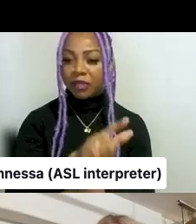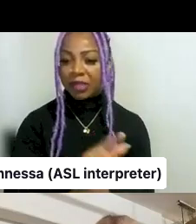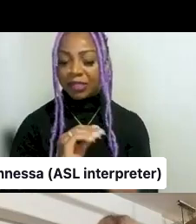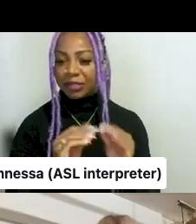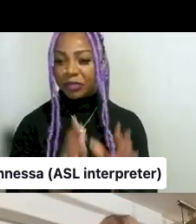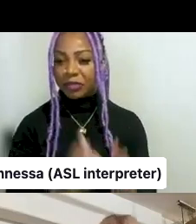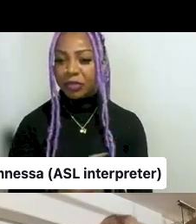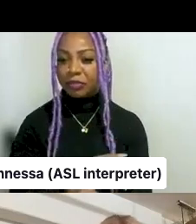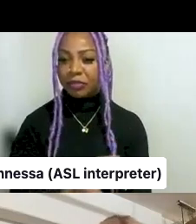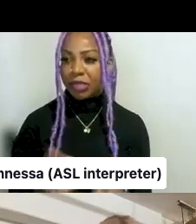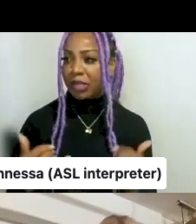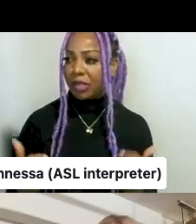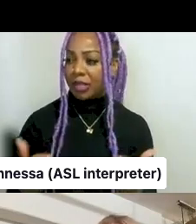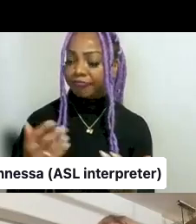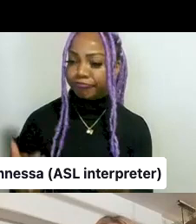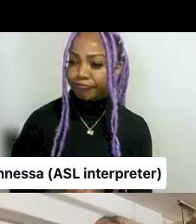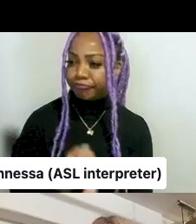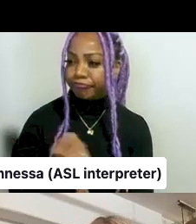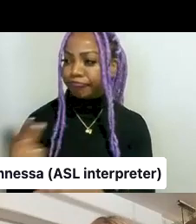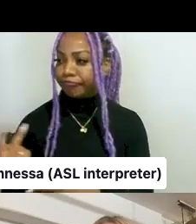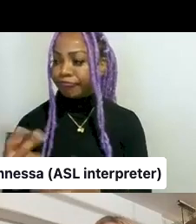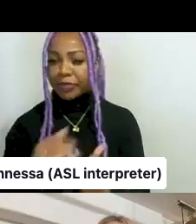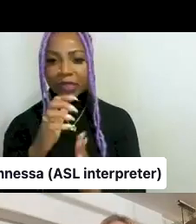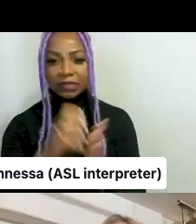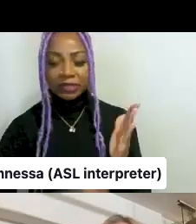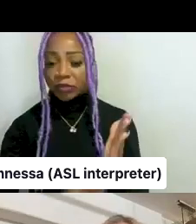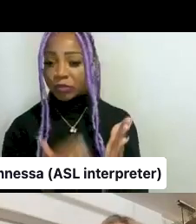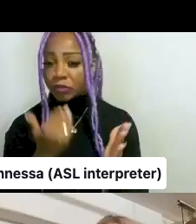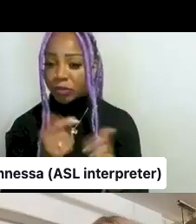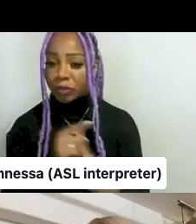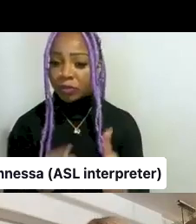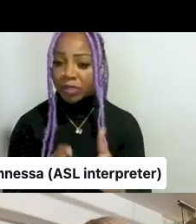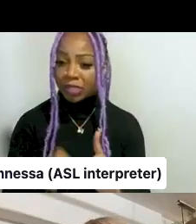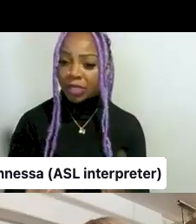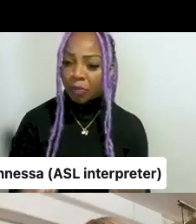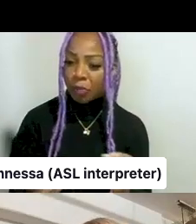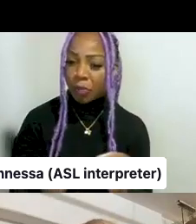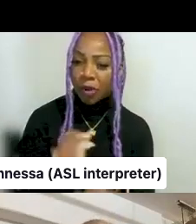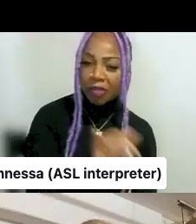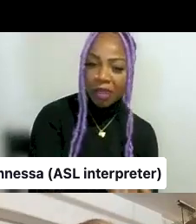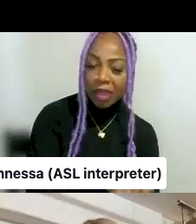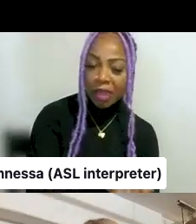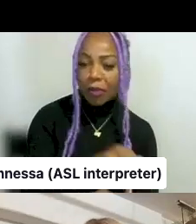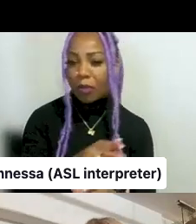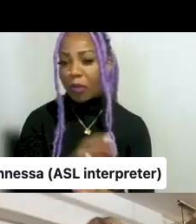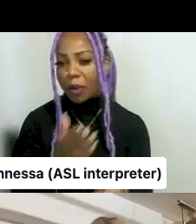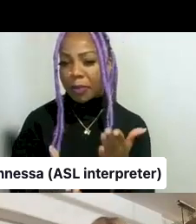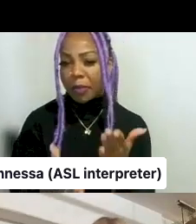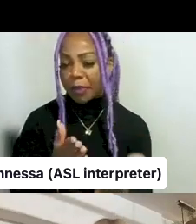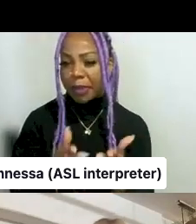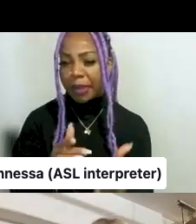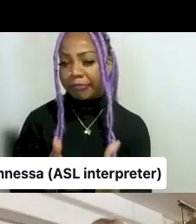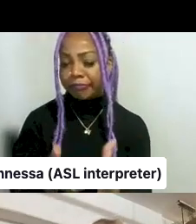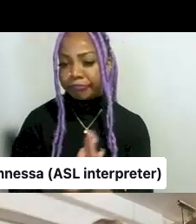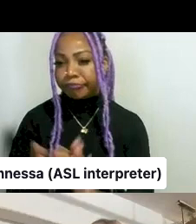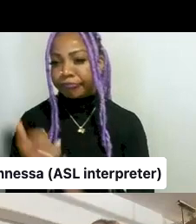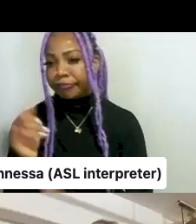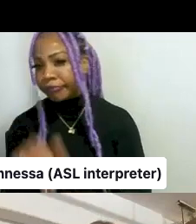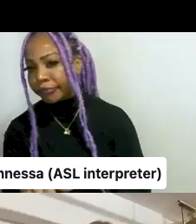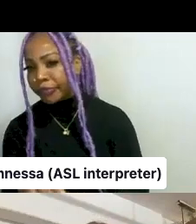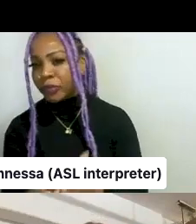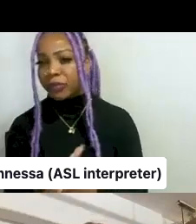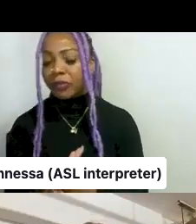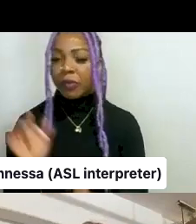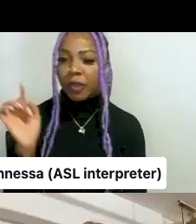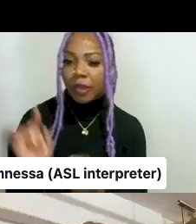really us saying, okay, this text is great, but it needs to be a little bit more of this, or at least we have a little bit less of that. And we really try to,